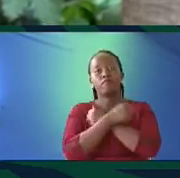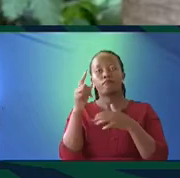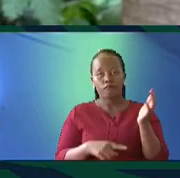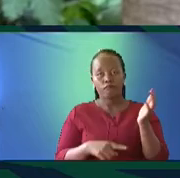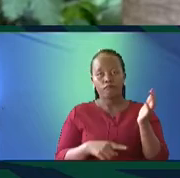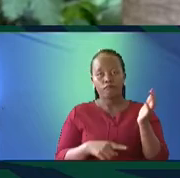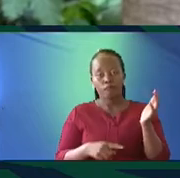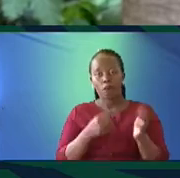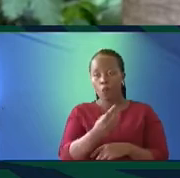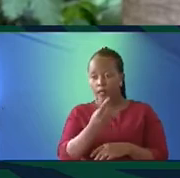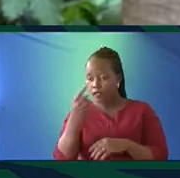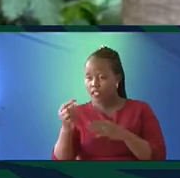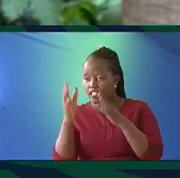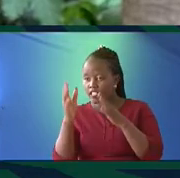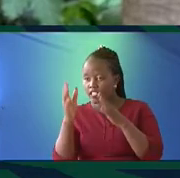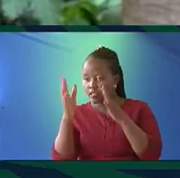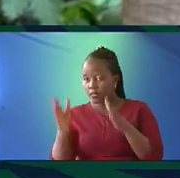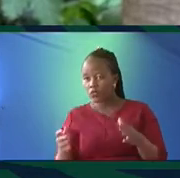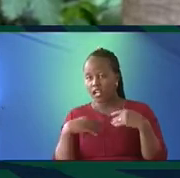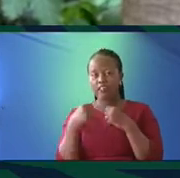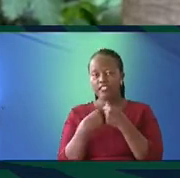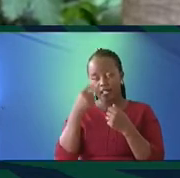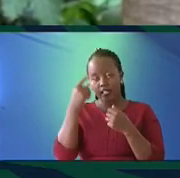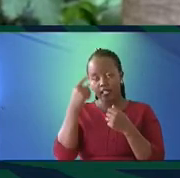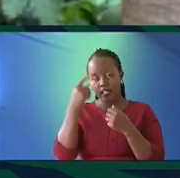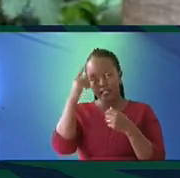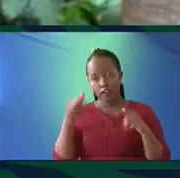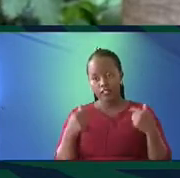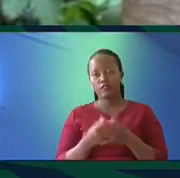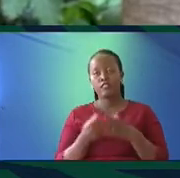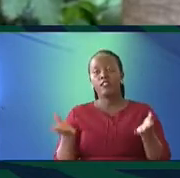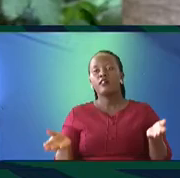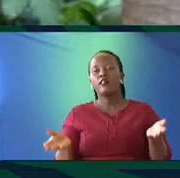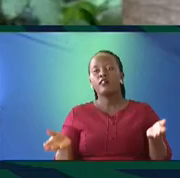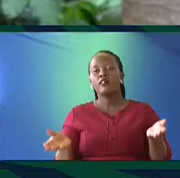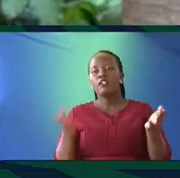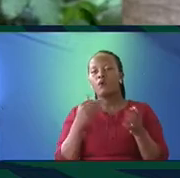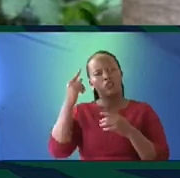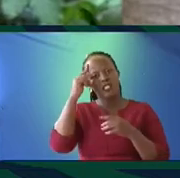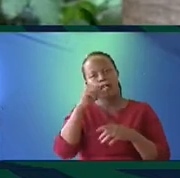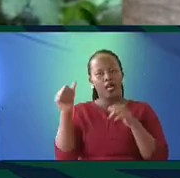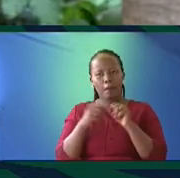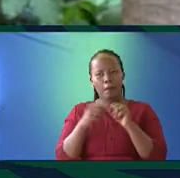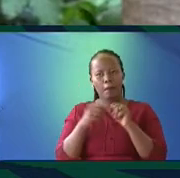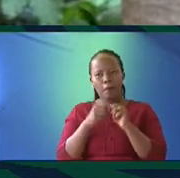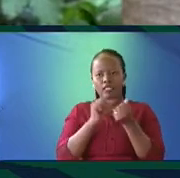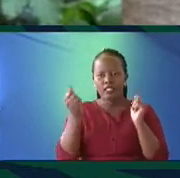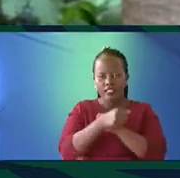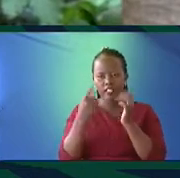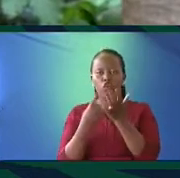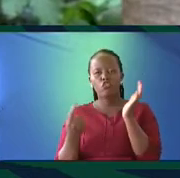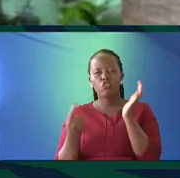that each one of us has found a challenge for ourselves. So I want to bring that home, to think about decolonization,